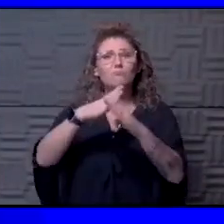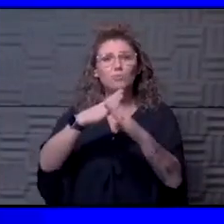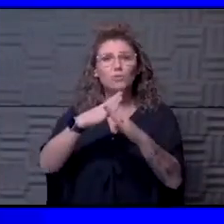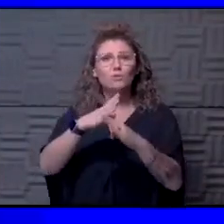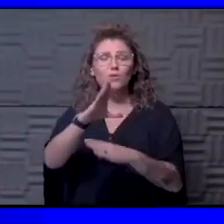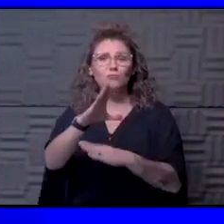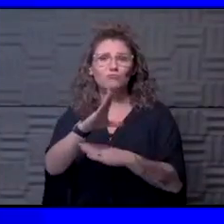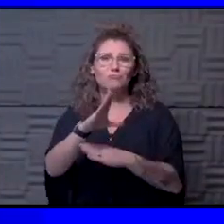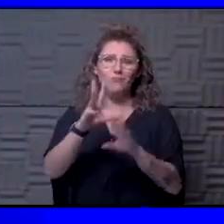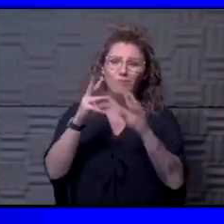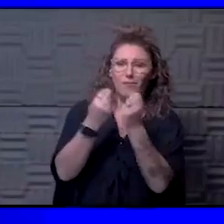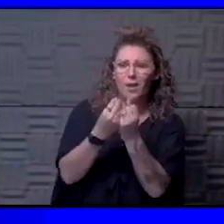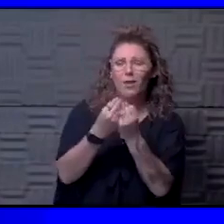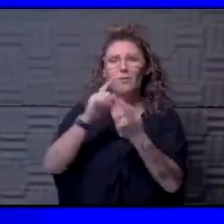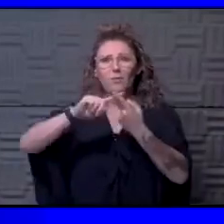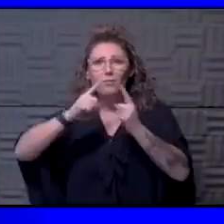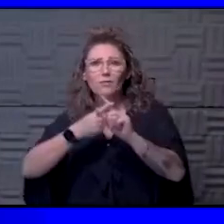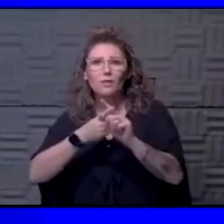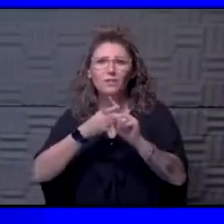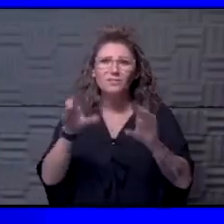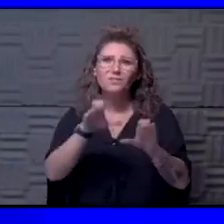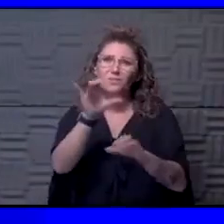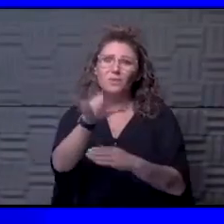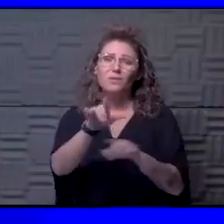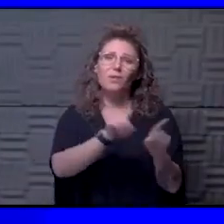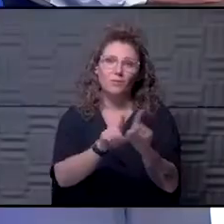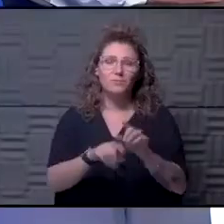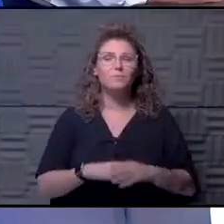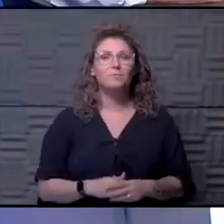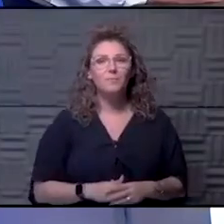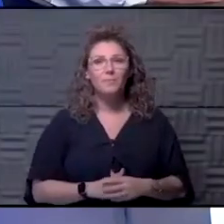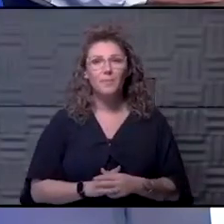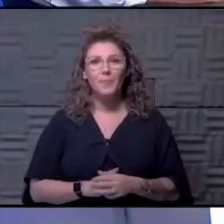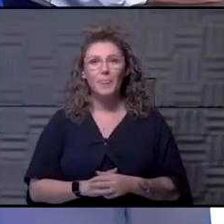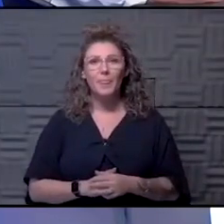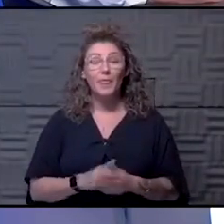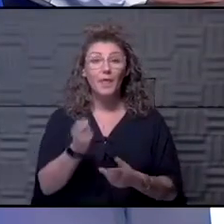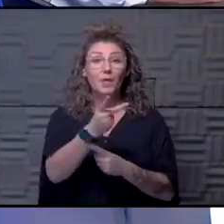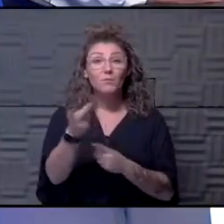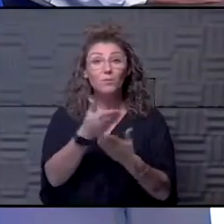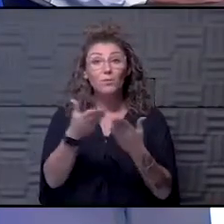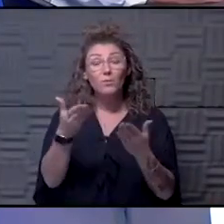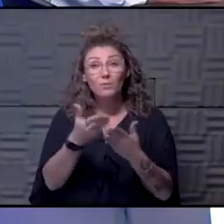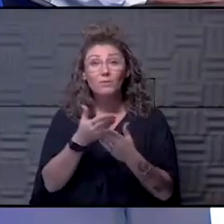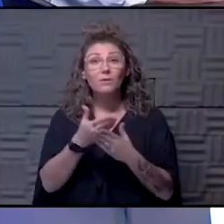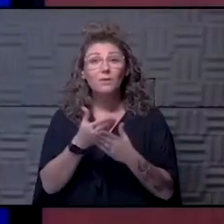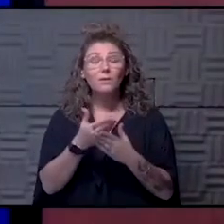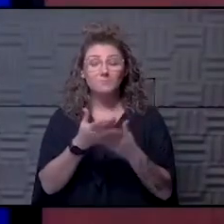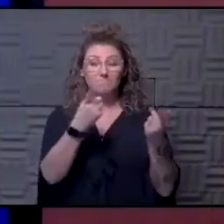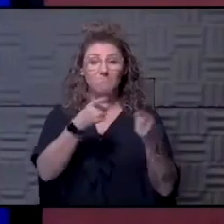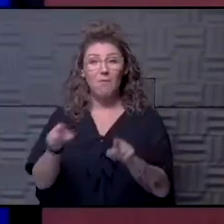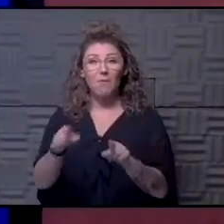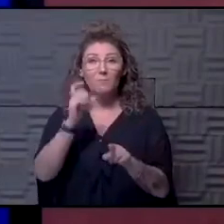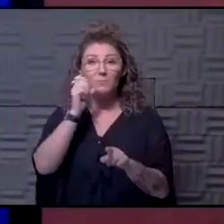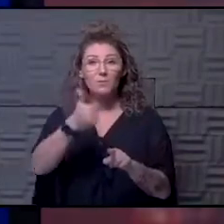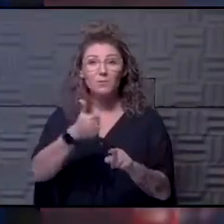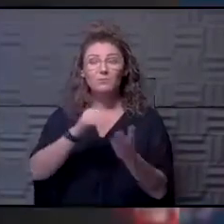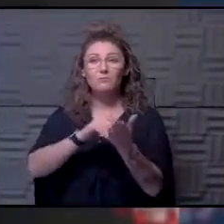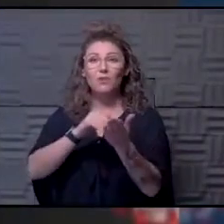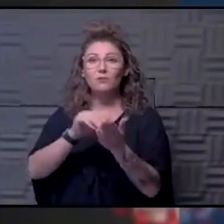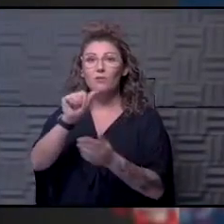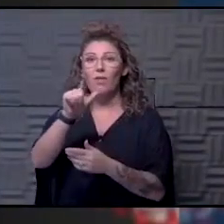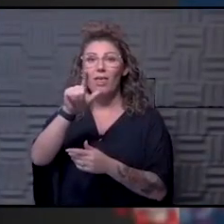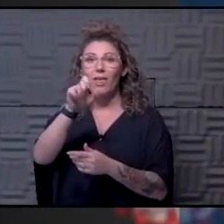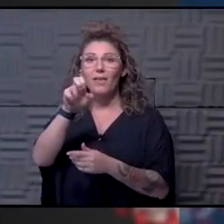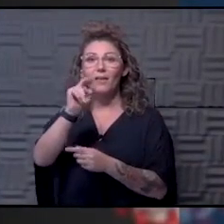loved ones and your family by doing that as well. A couple of quick things. Coming up tomorrow, Dr. Alan Greiner,